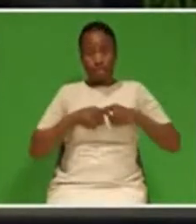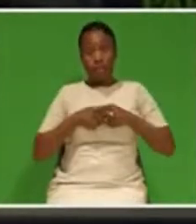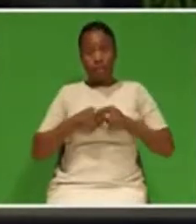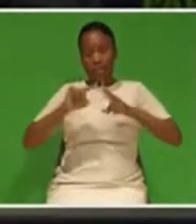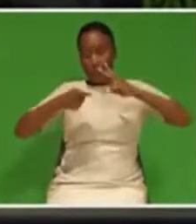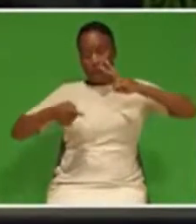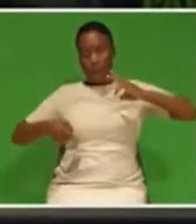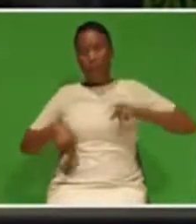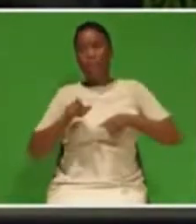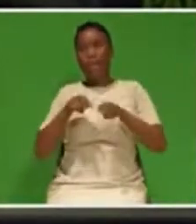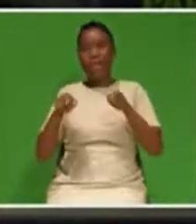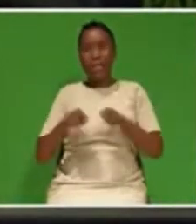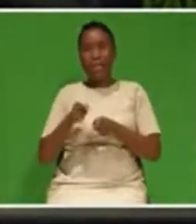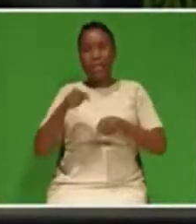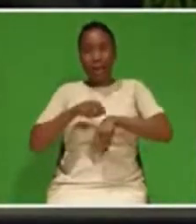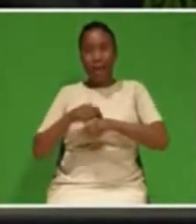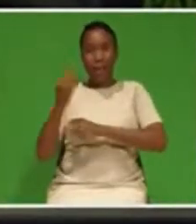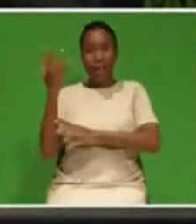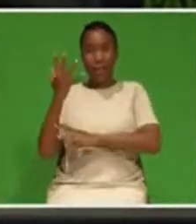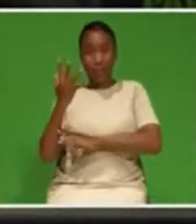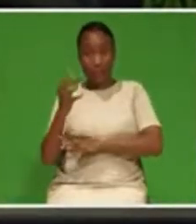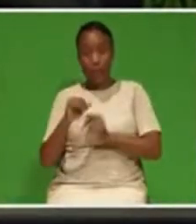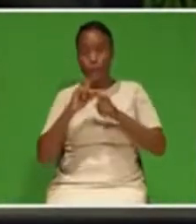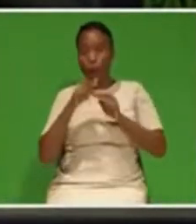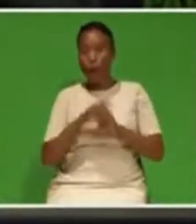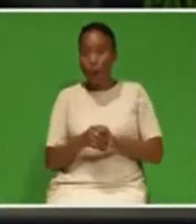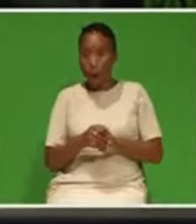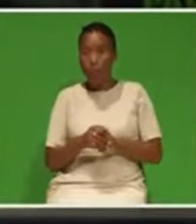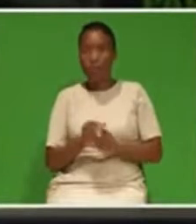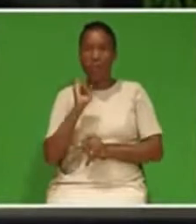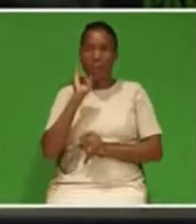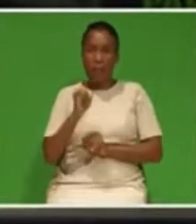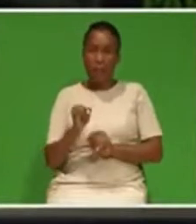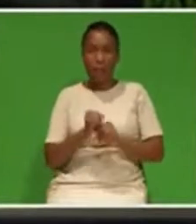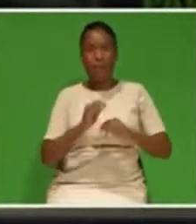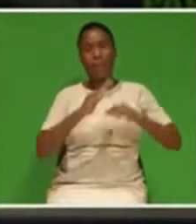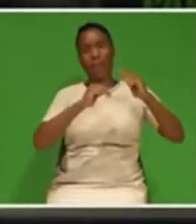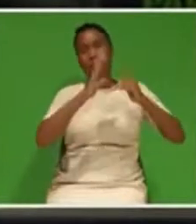debate spoke about the poor state of much of our infrastructure.